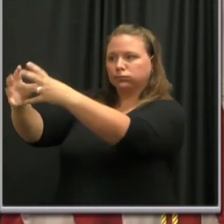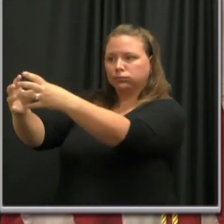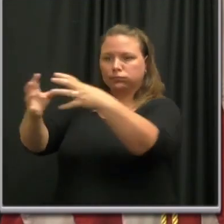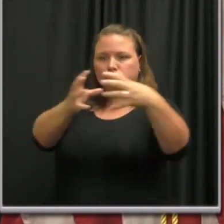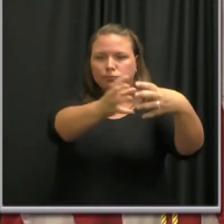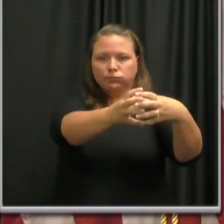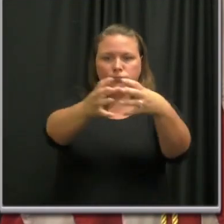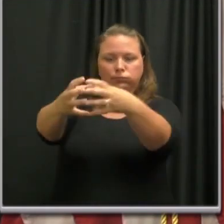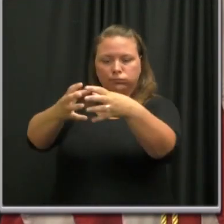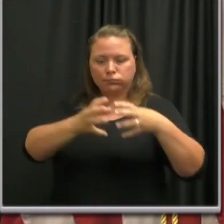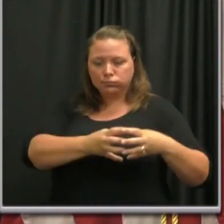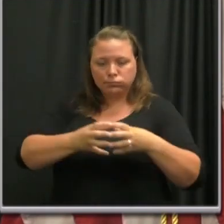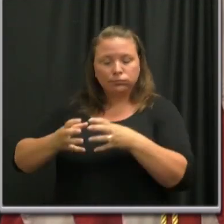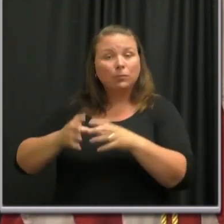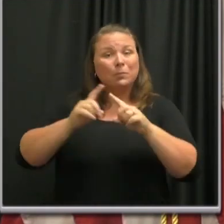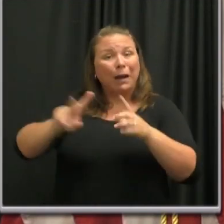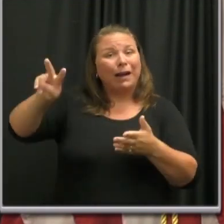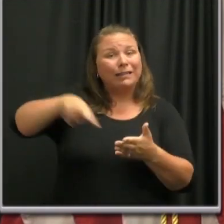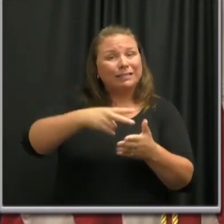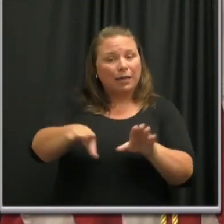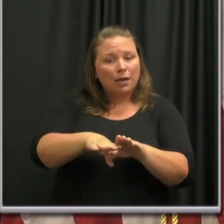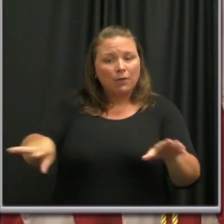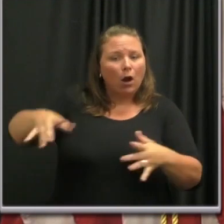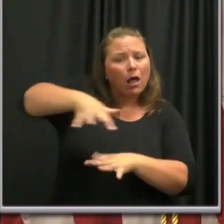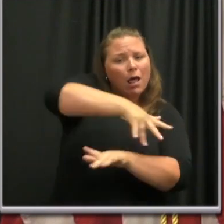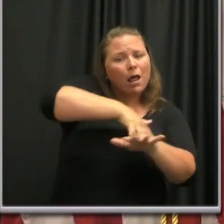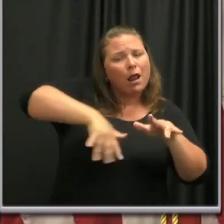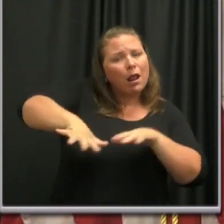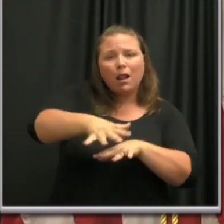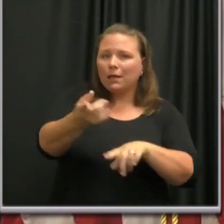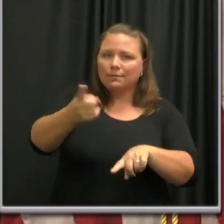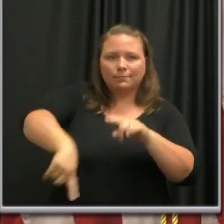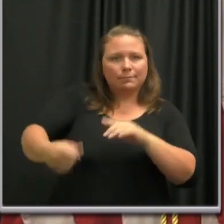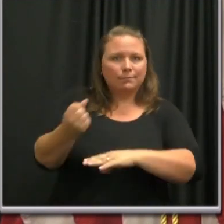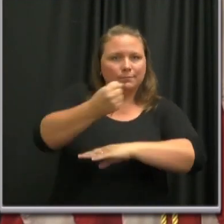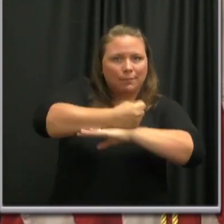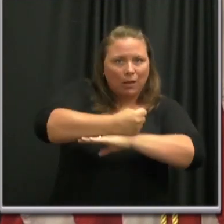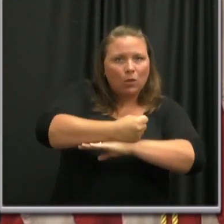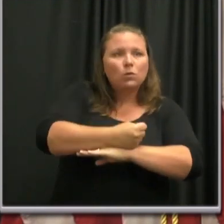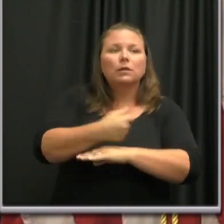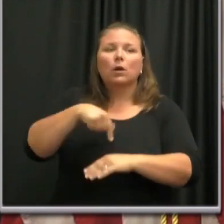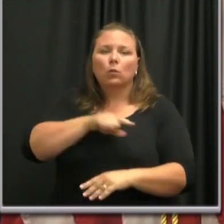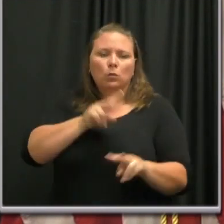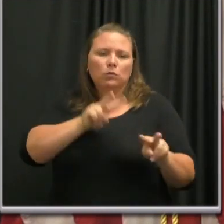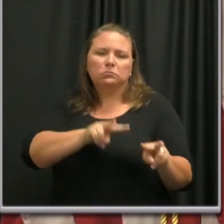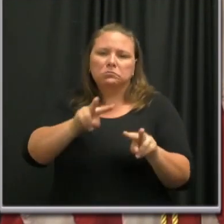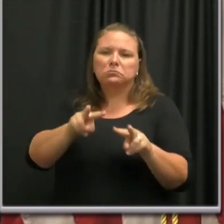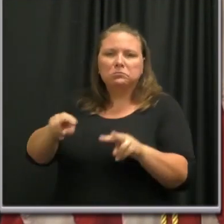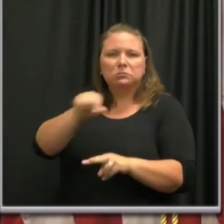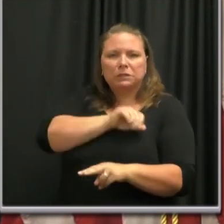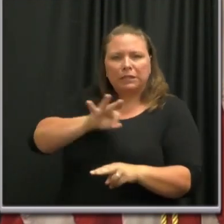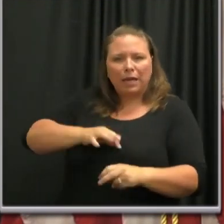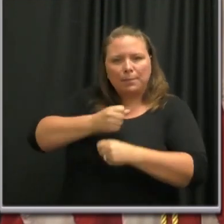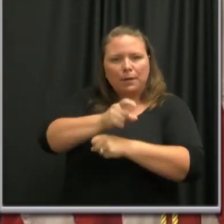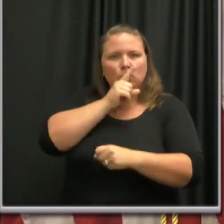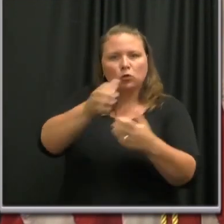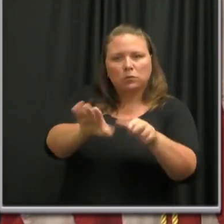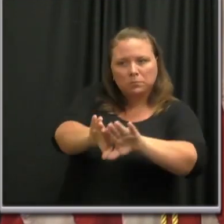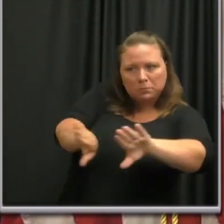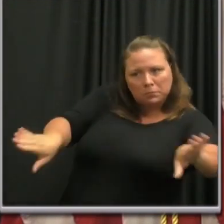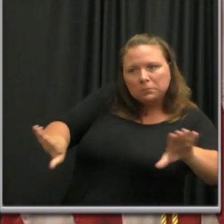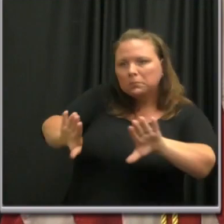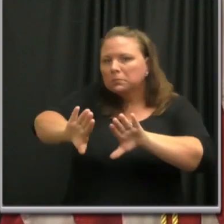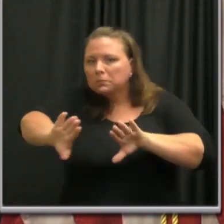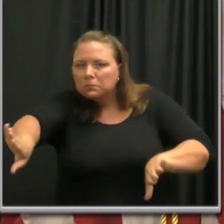floors will remain closed and event staff will be present to reinforce proper social distancing and other healthy habits.